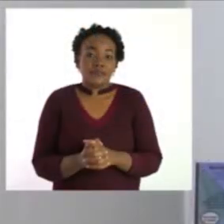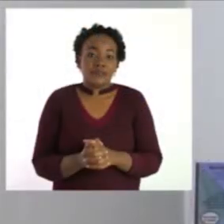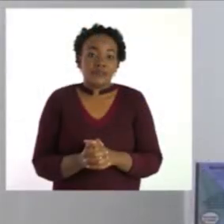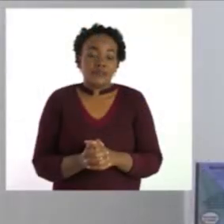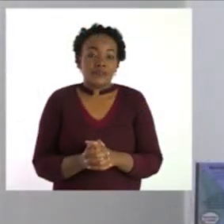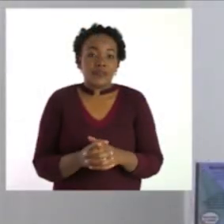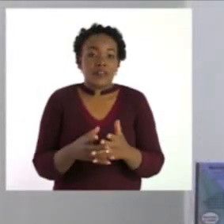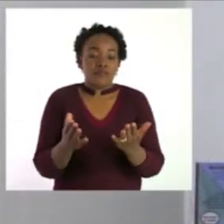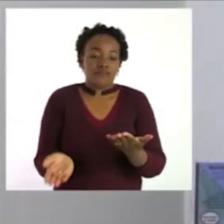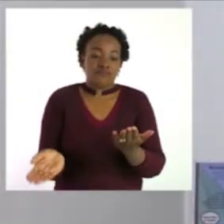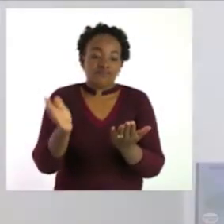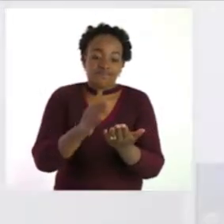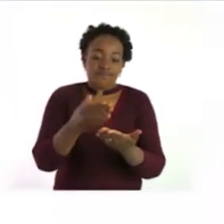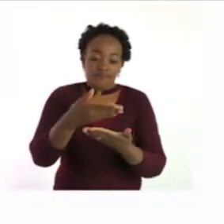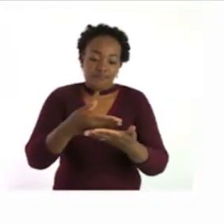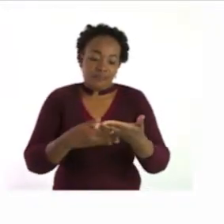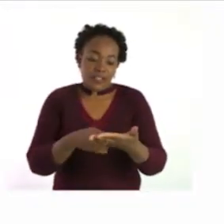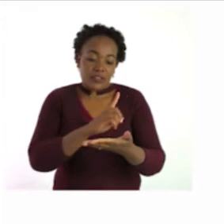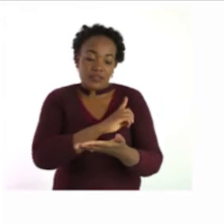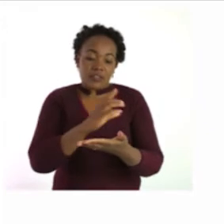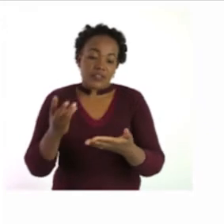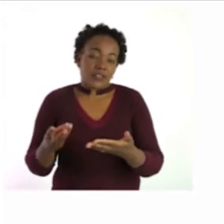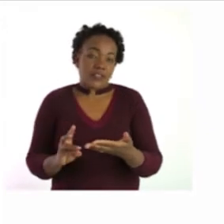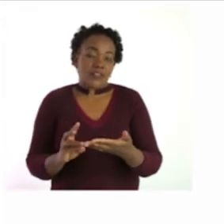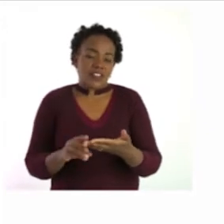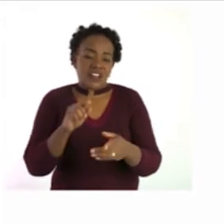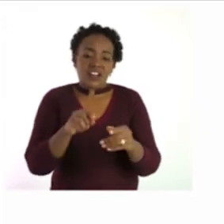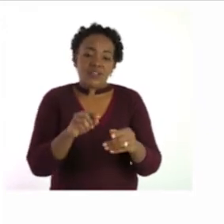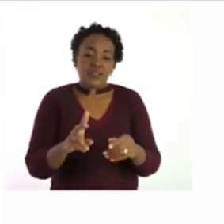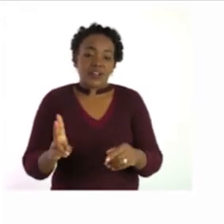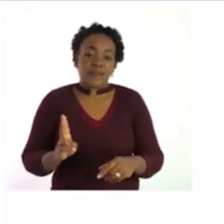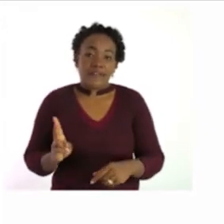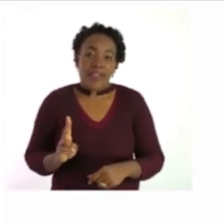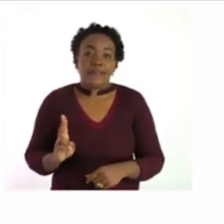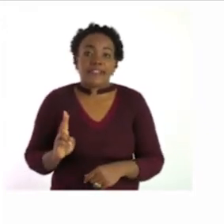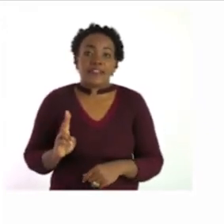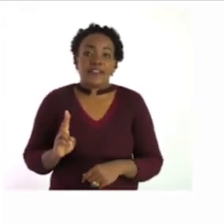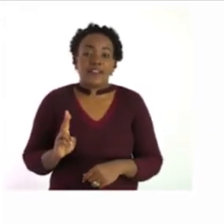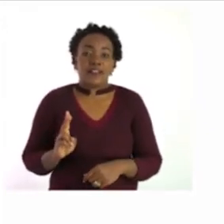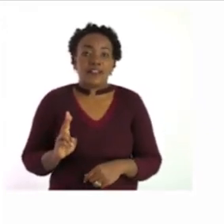let's now turn to page 16 where we are going to talk about verbs